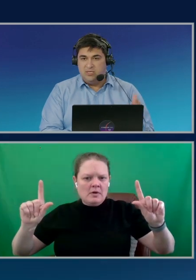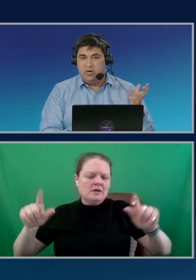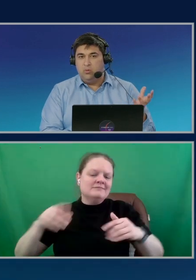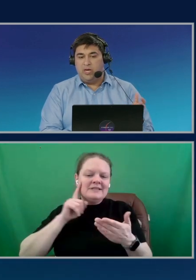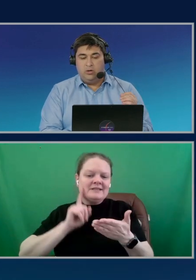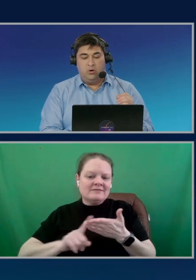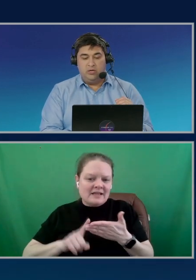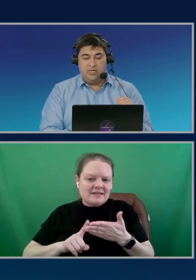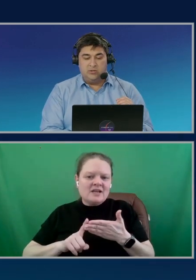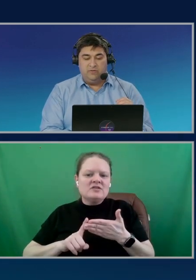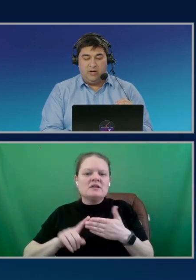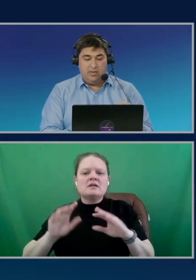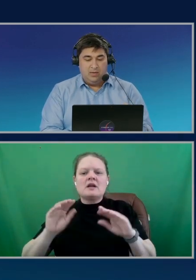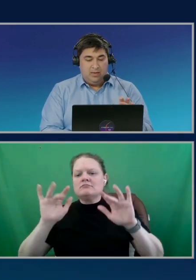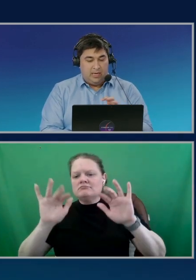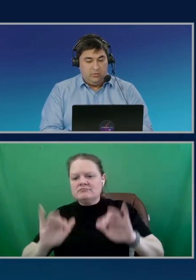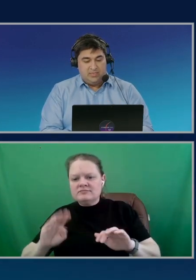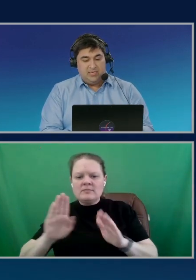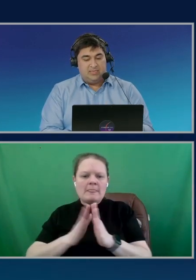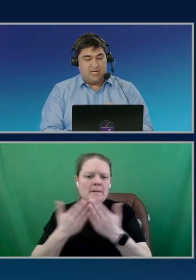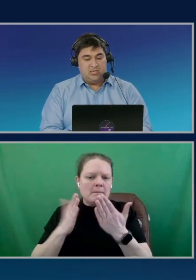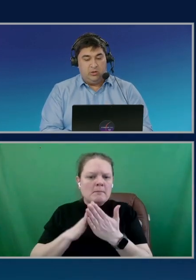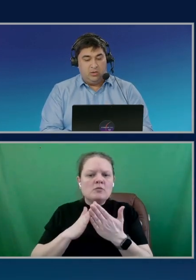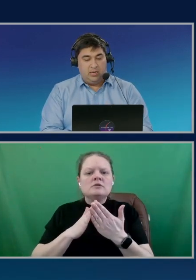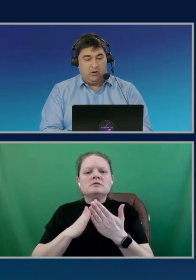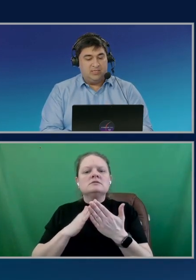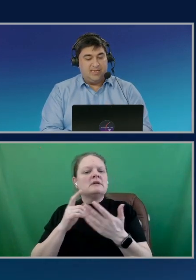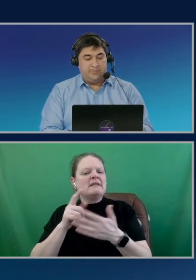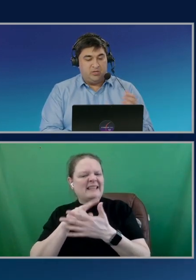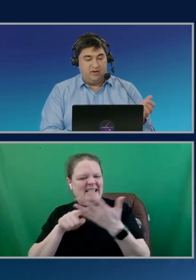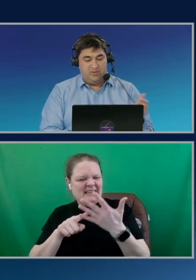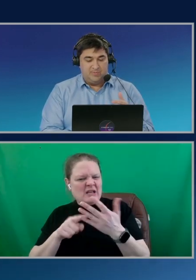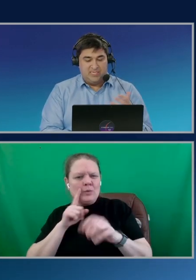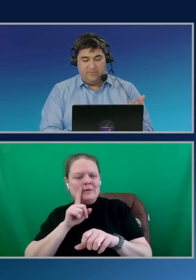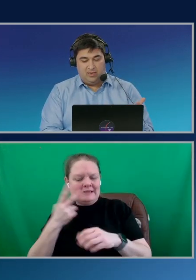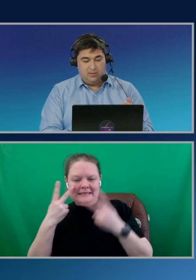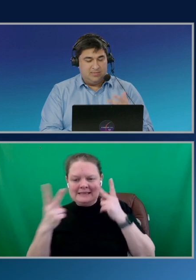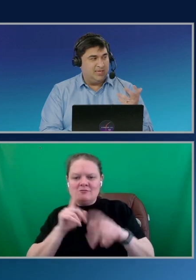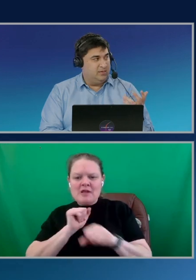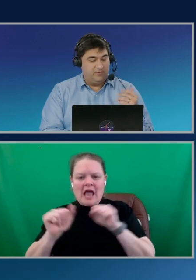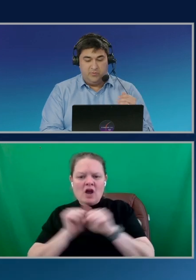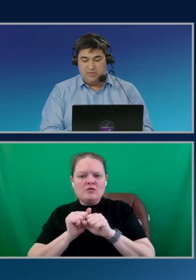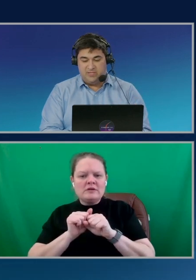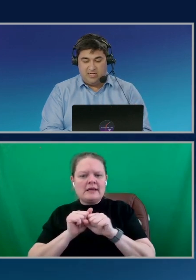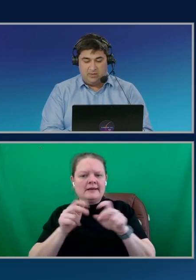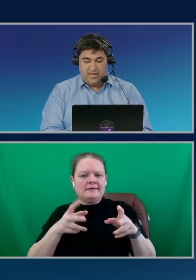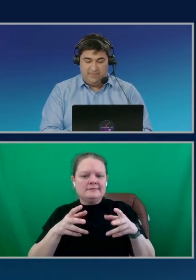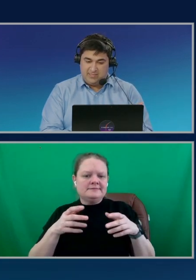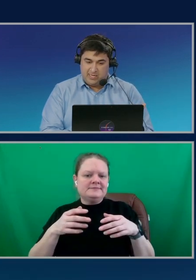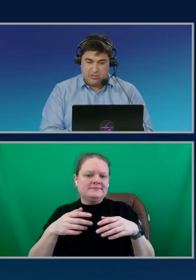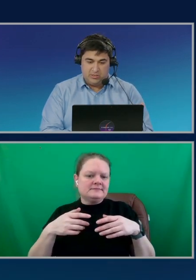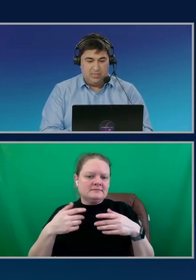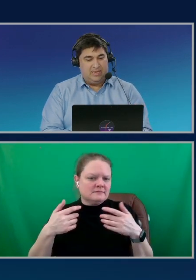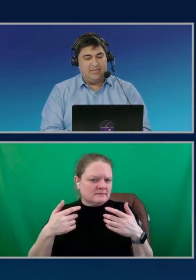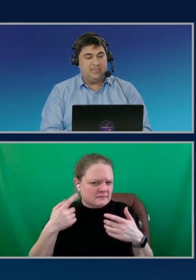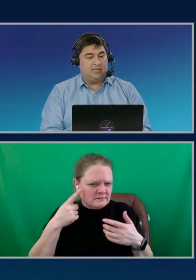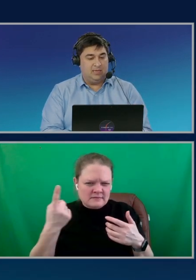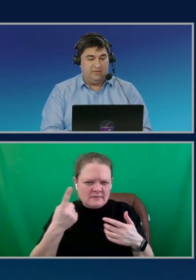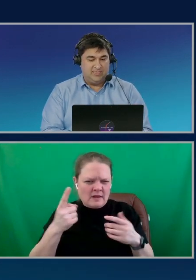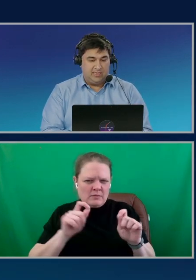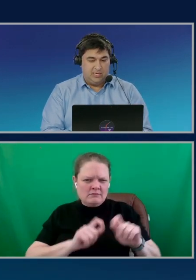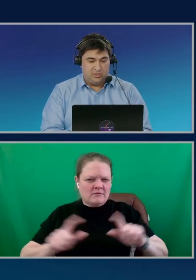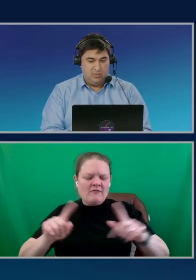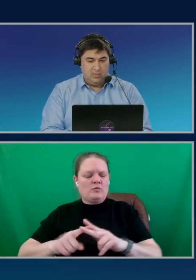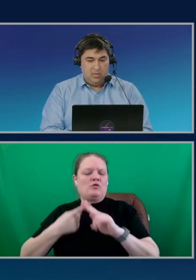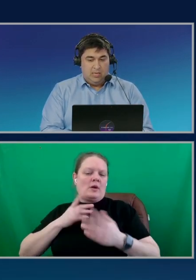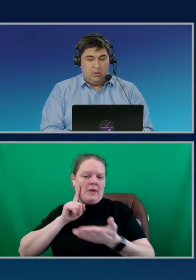in some notes about what I know already so far. And you can see, it's actually already got a snapshot of the specific signal from which I've started my investigation. And I start